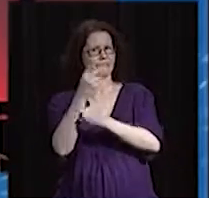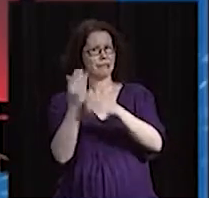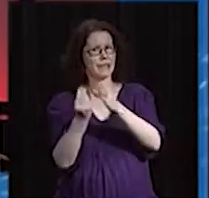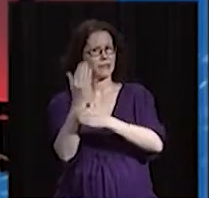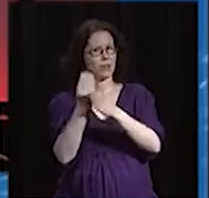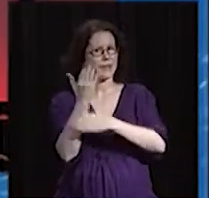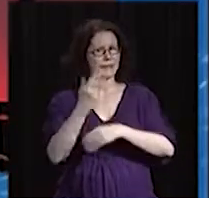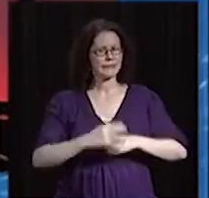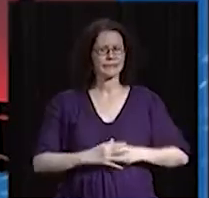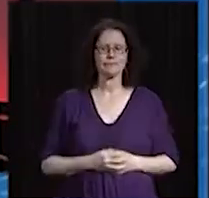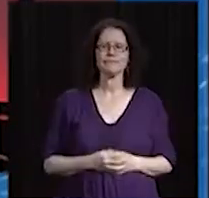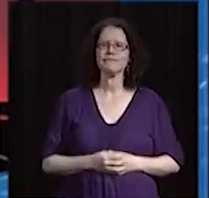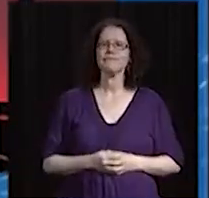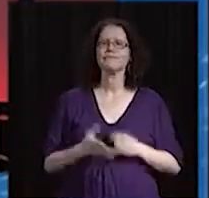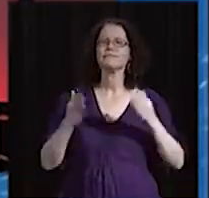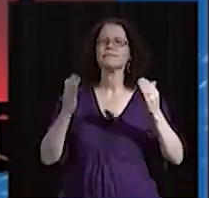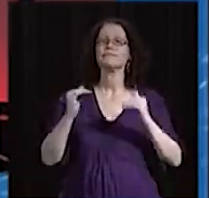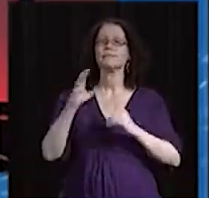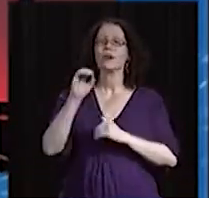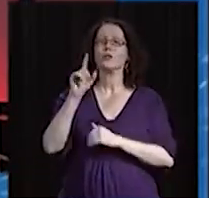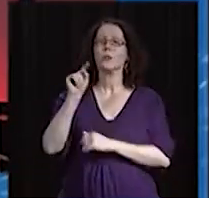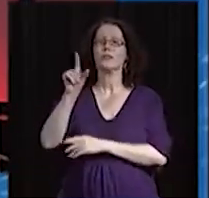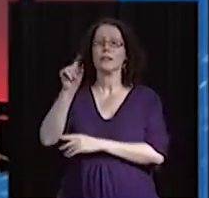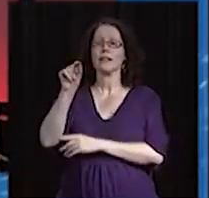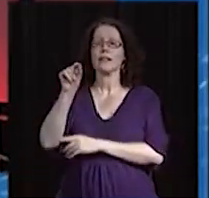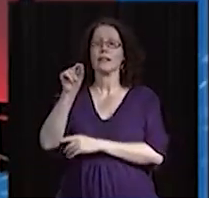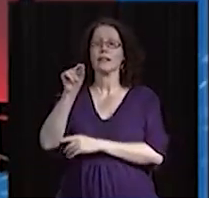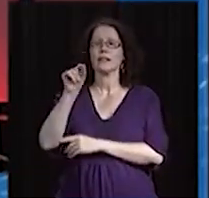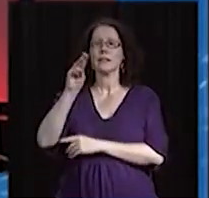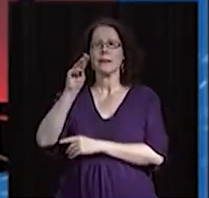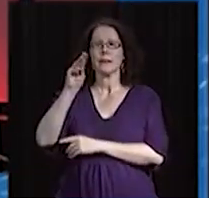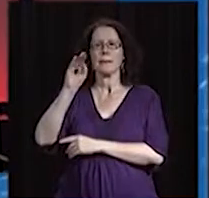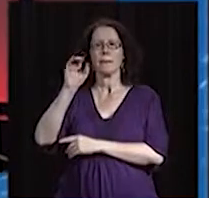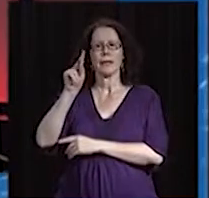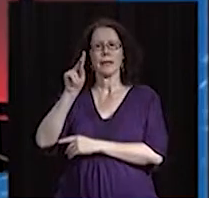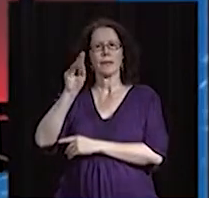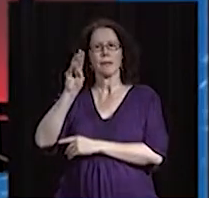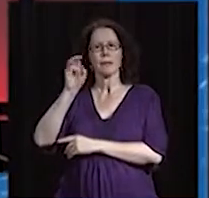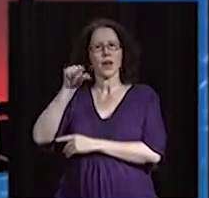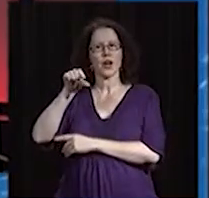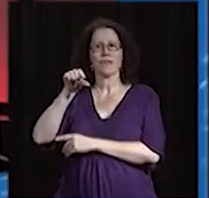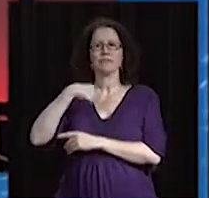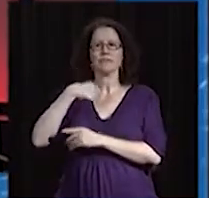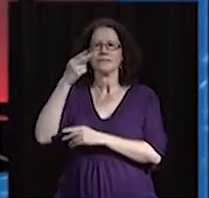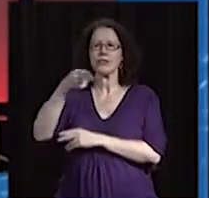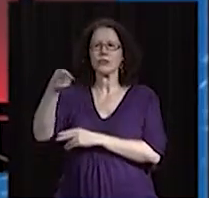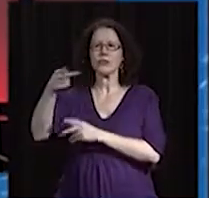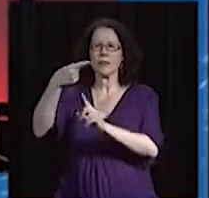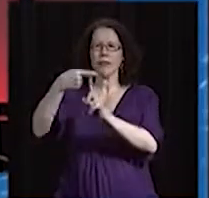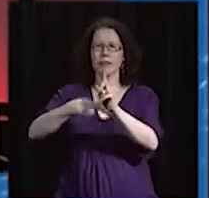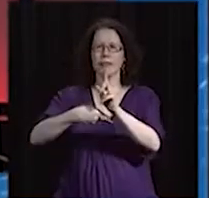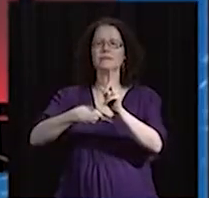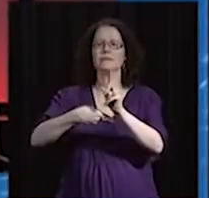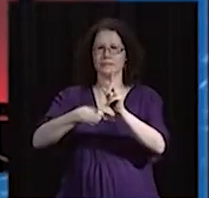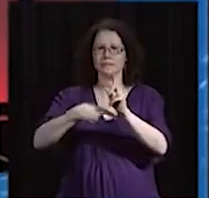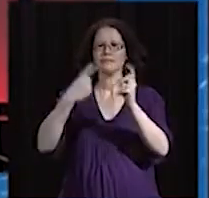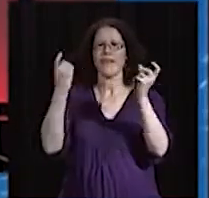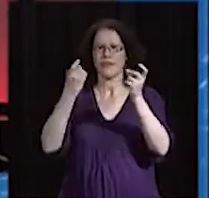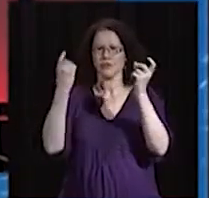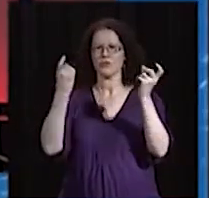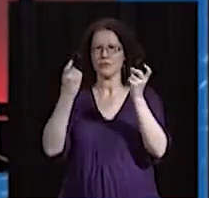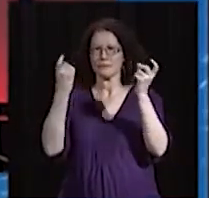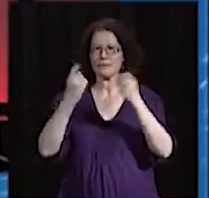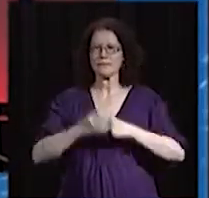October is the 20th anniversary of Mi'kmaq History Month and there are events being held across the province to celebrate Mi'kmaq culture and traditions.